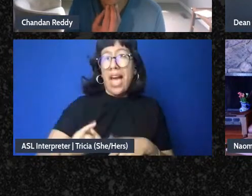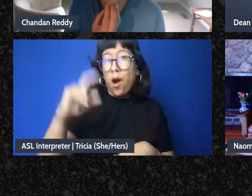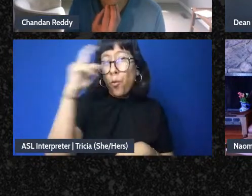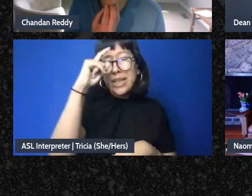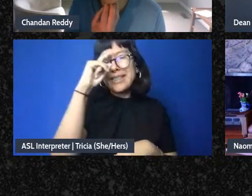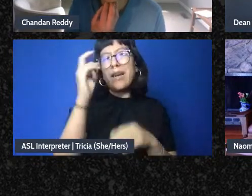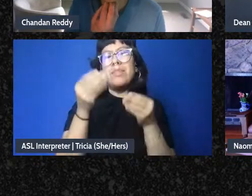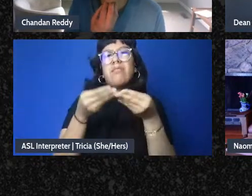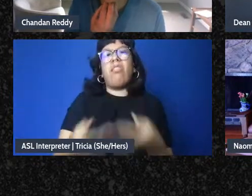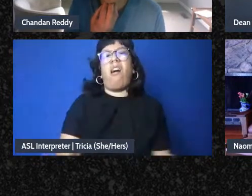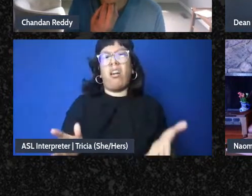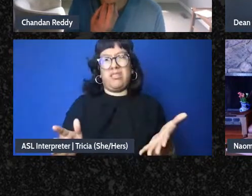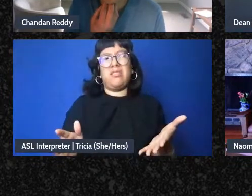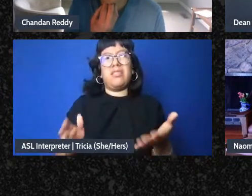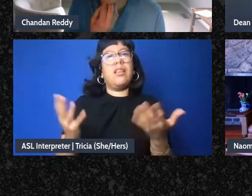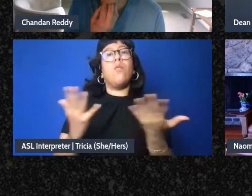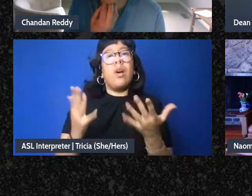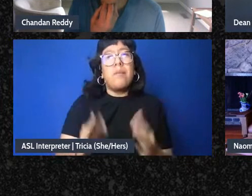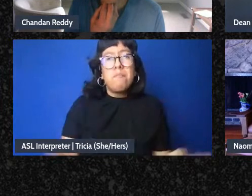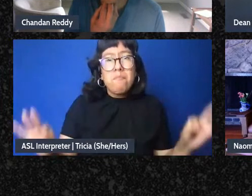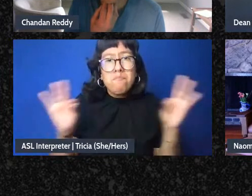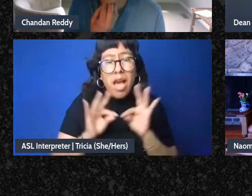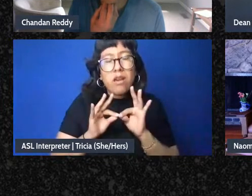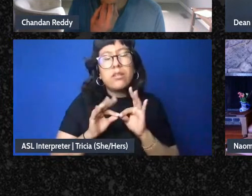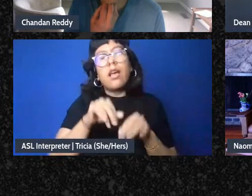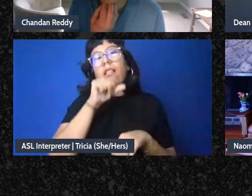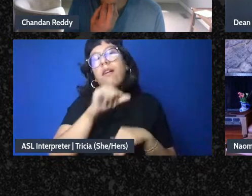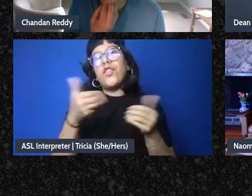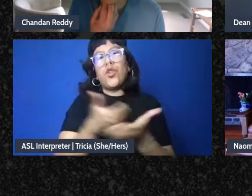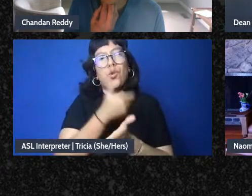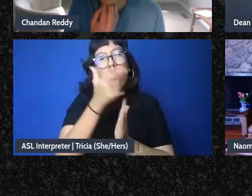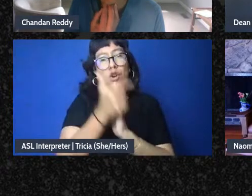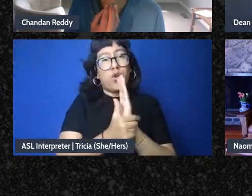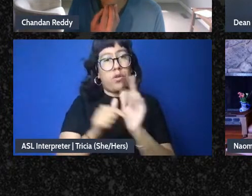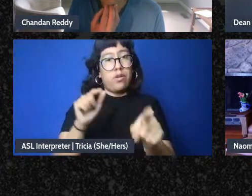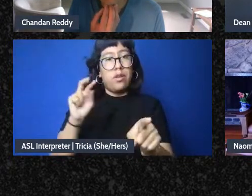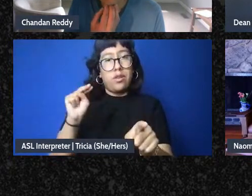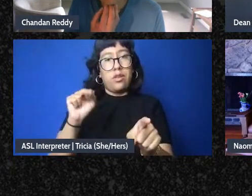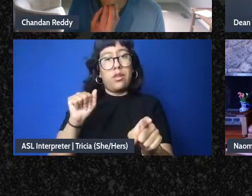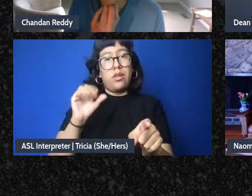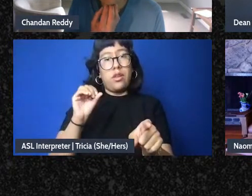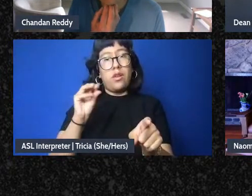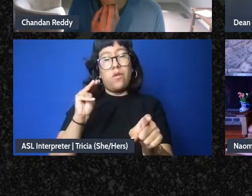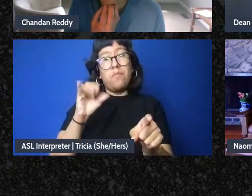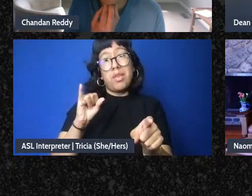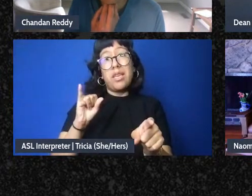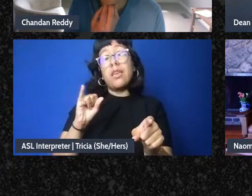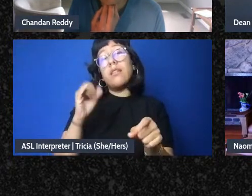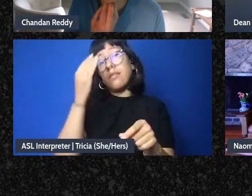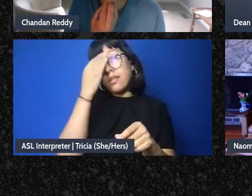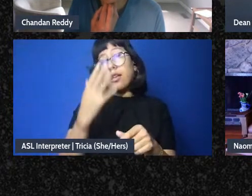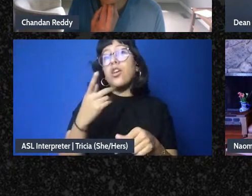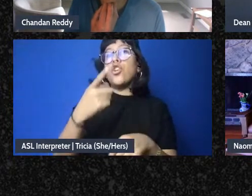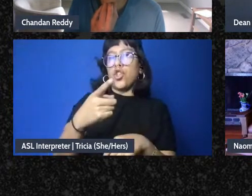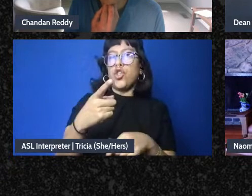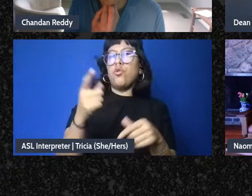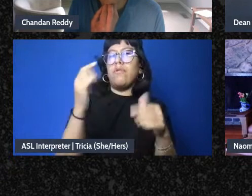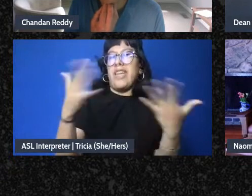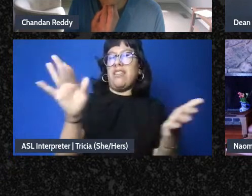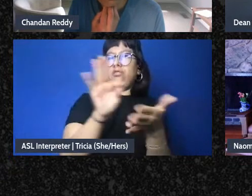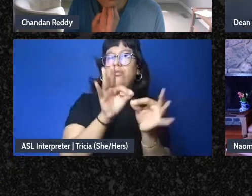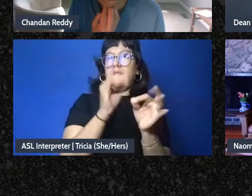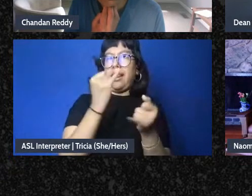I think this matters because what we're seeing I really love this new article by Naomi because I mean A the fact that you ended on like